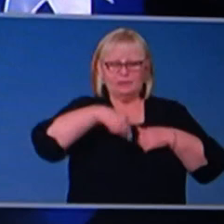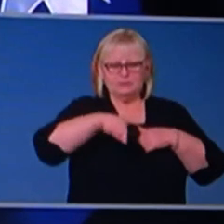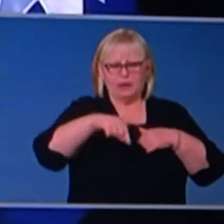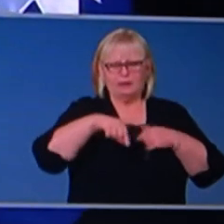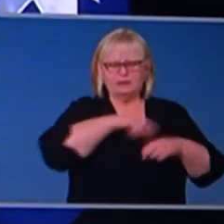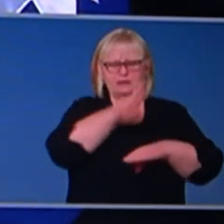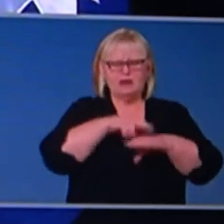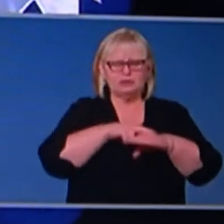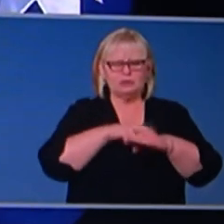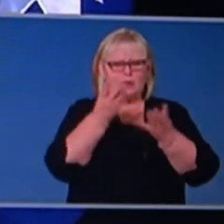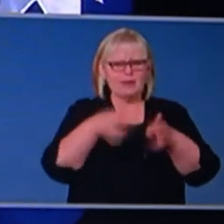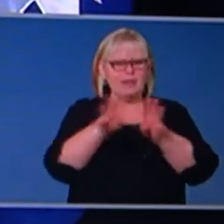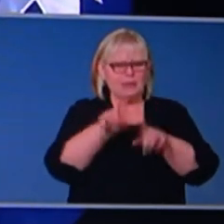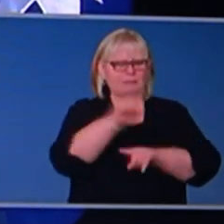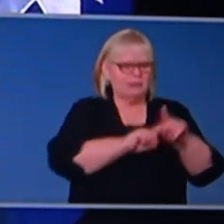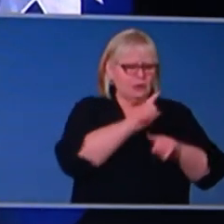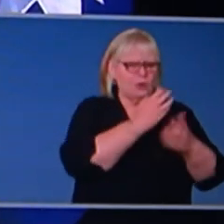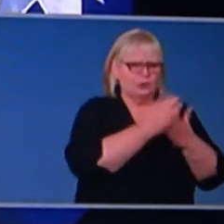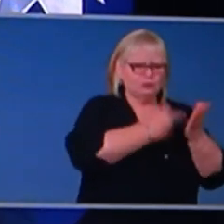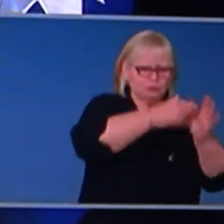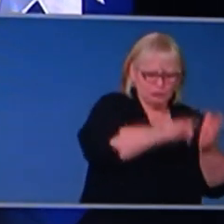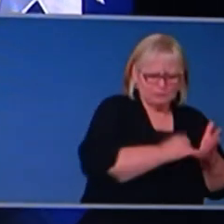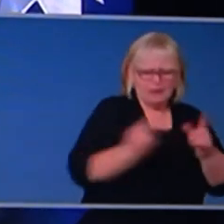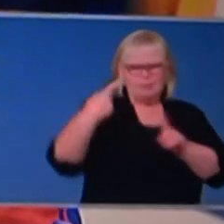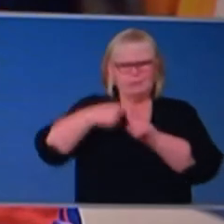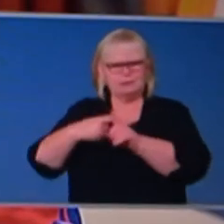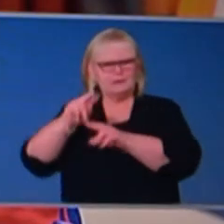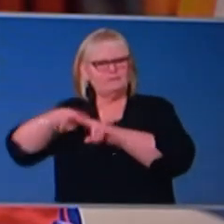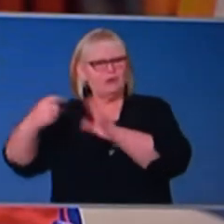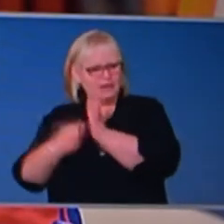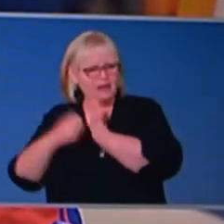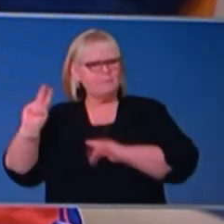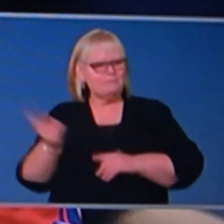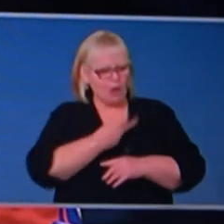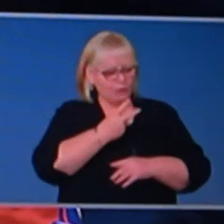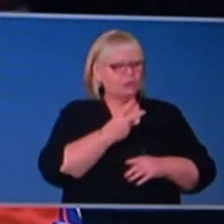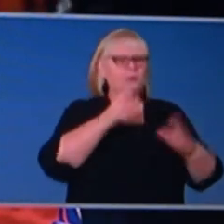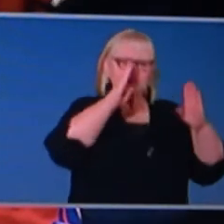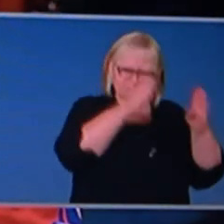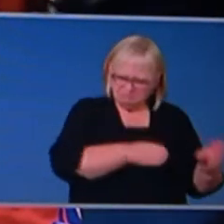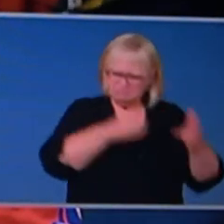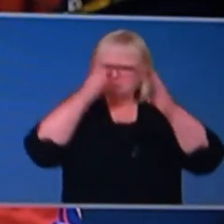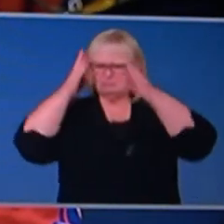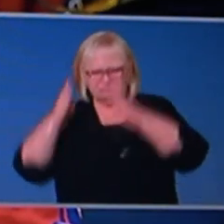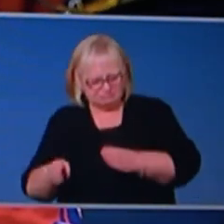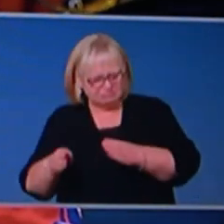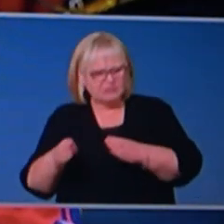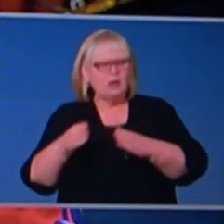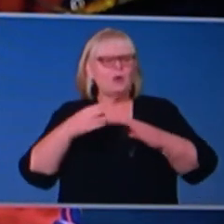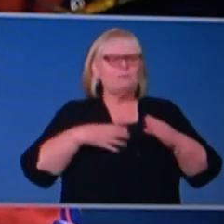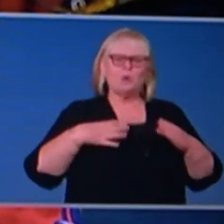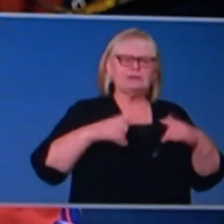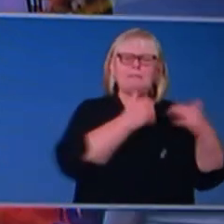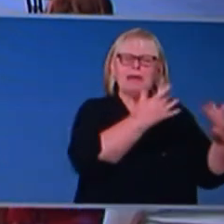Cabinet is meeting on Tuesday and is meeting on Friday. And so, and it's largely focusing only on that issue. So we can work through the many,